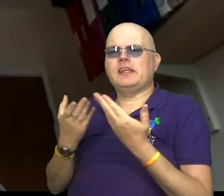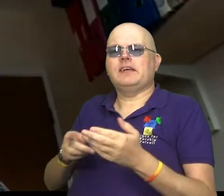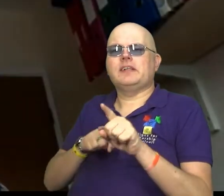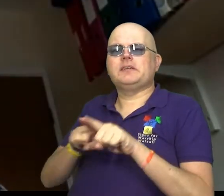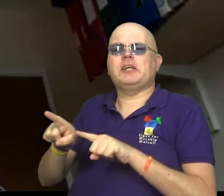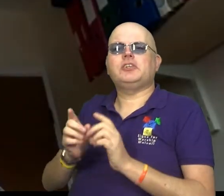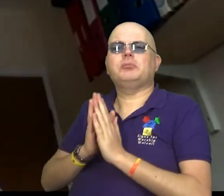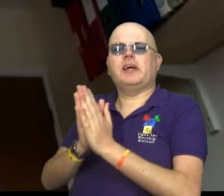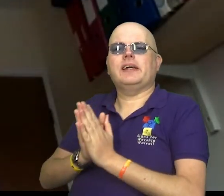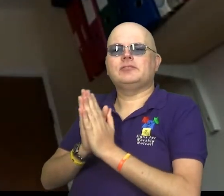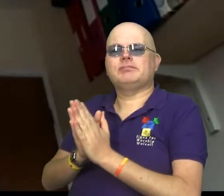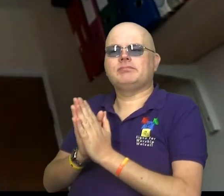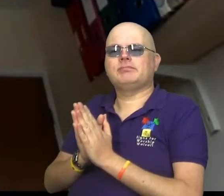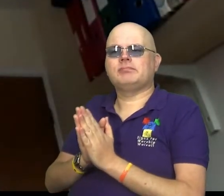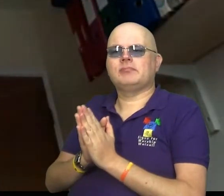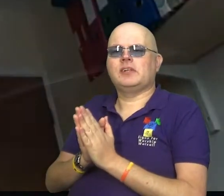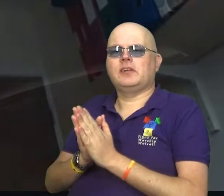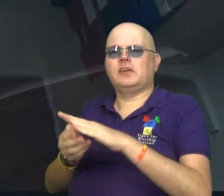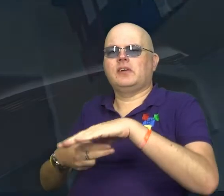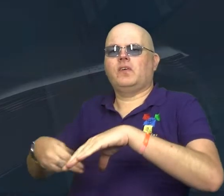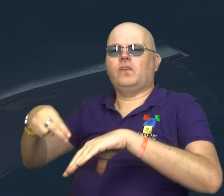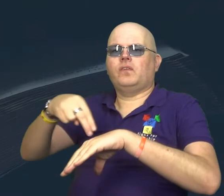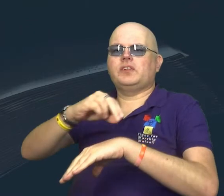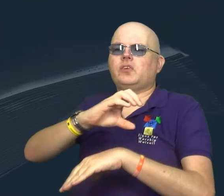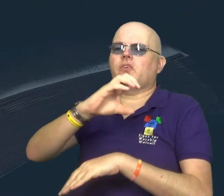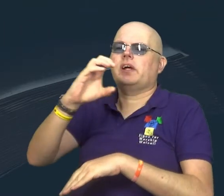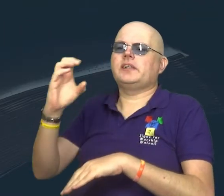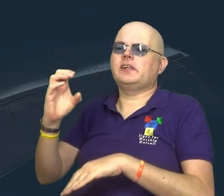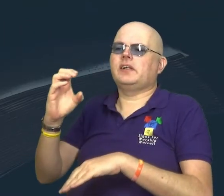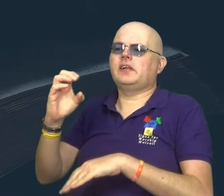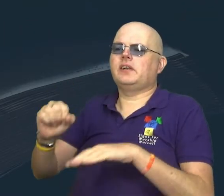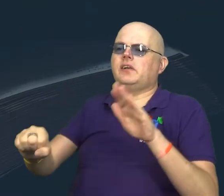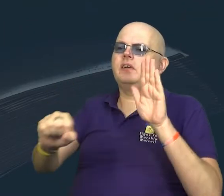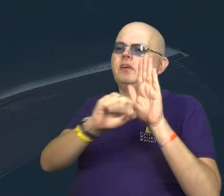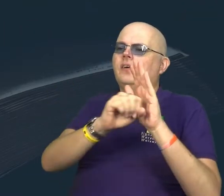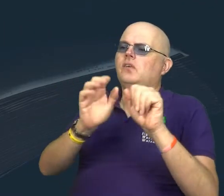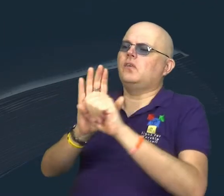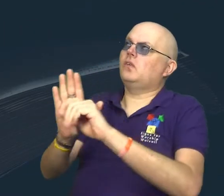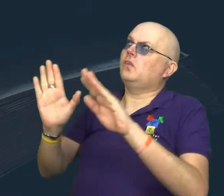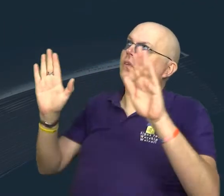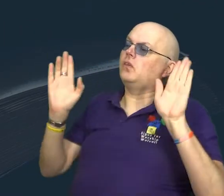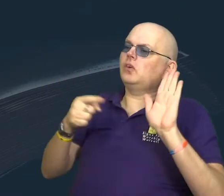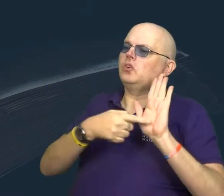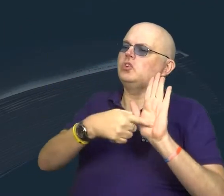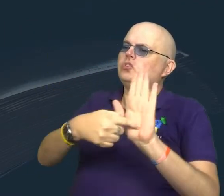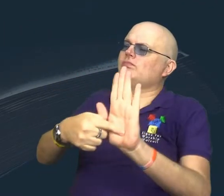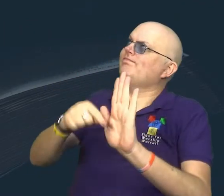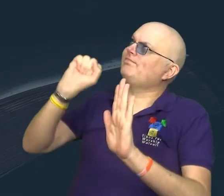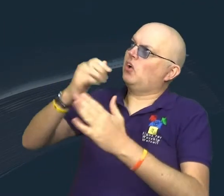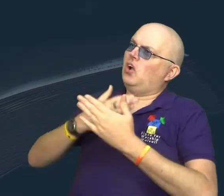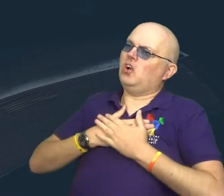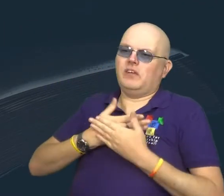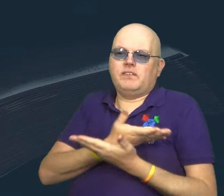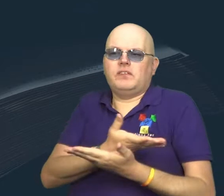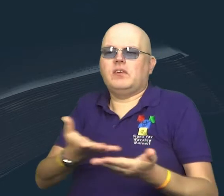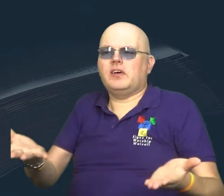The Collect for today. Risen Christ, your wounds declare